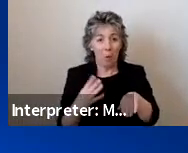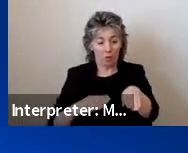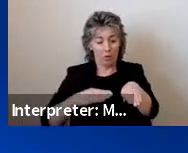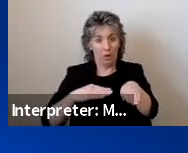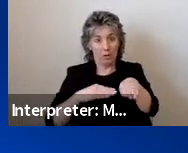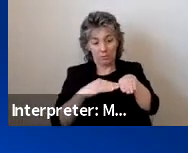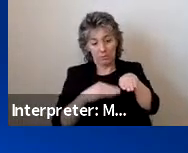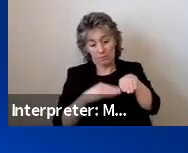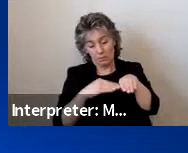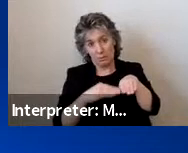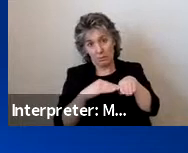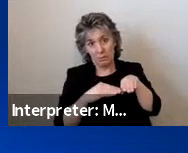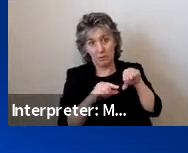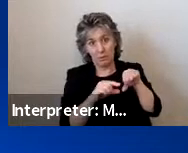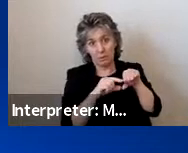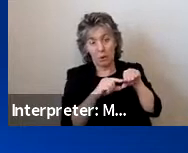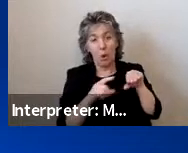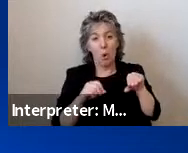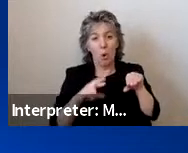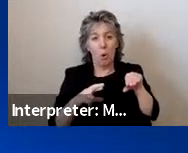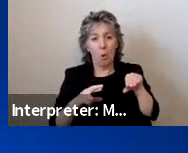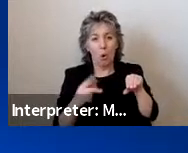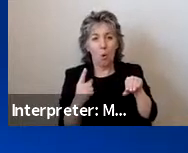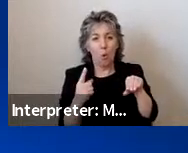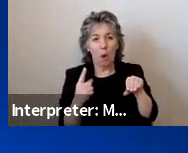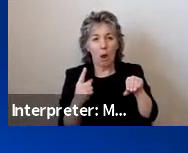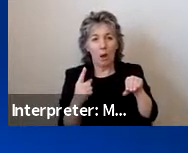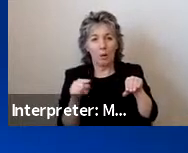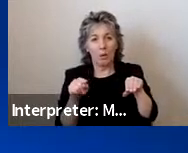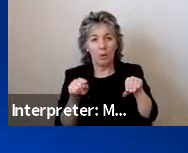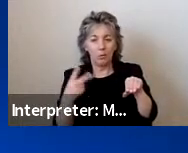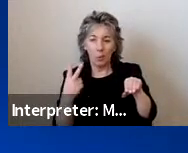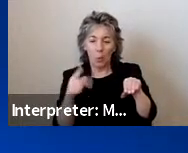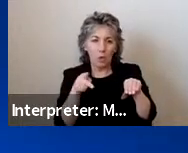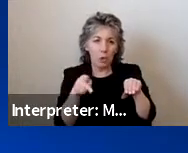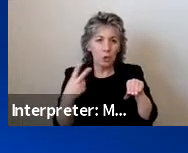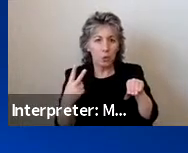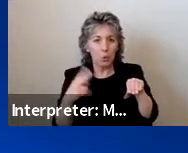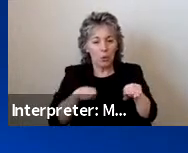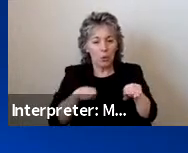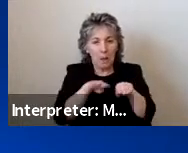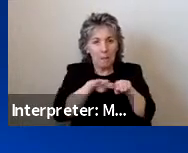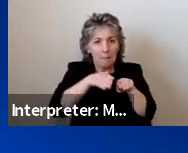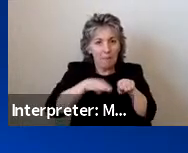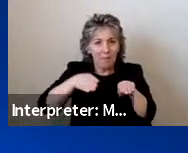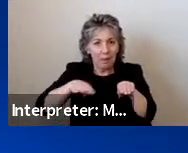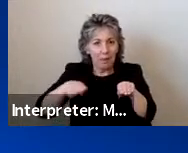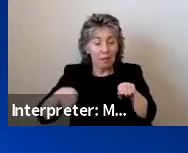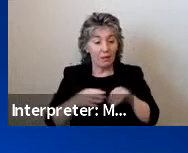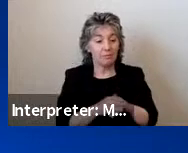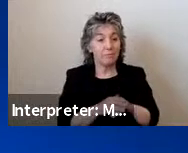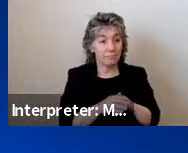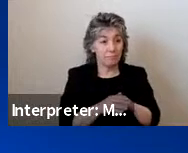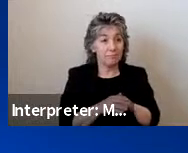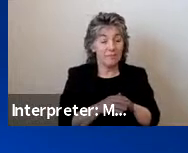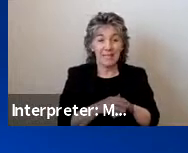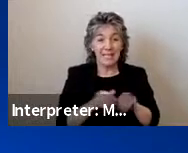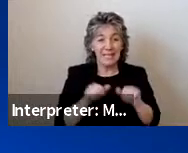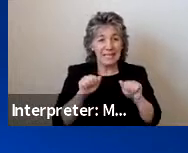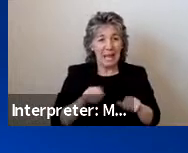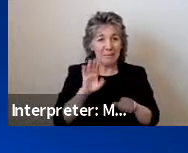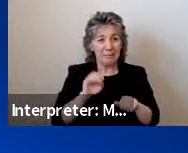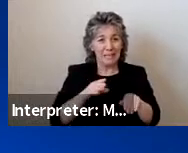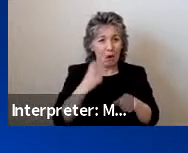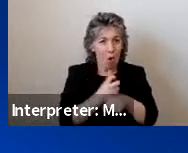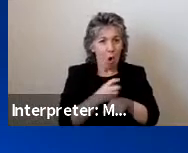half inch with the top quarter inch beveled at a ratio of one to two. Abrupt changes greater than this can be very difficult to push wheelchairs